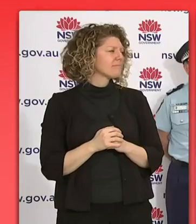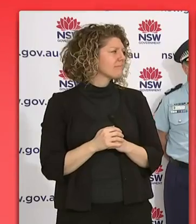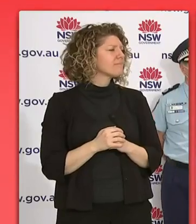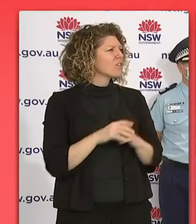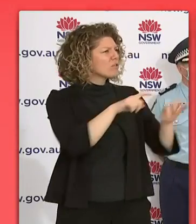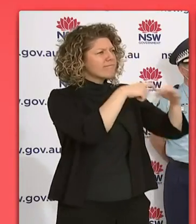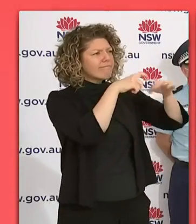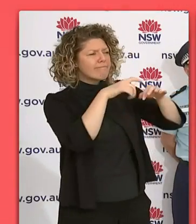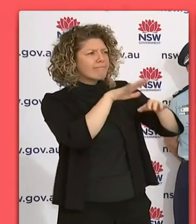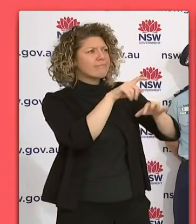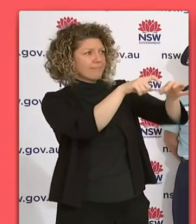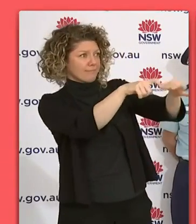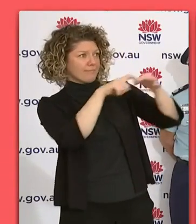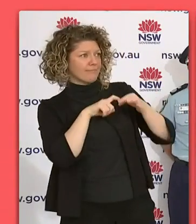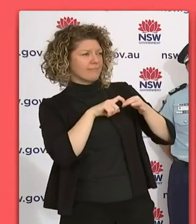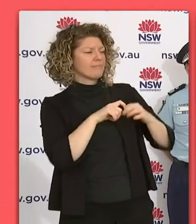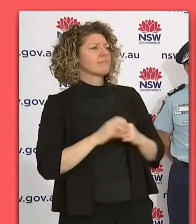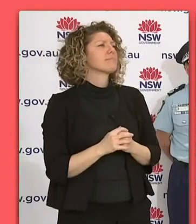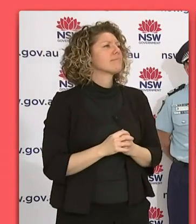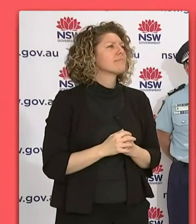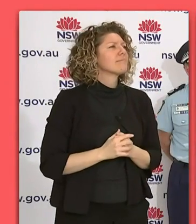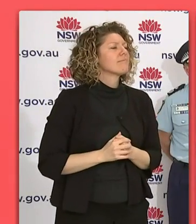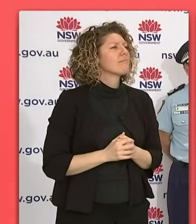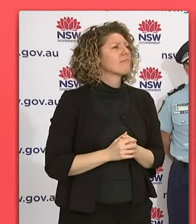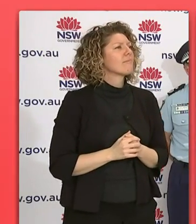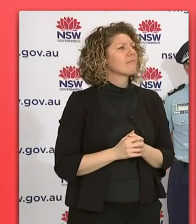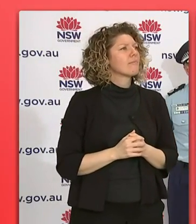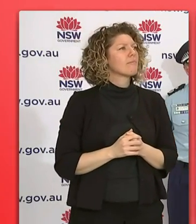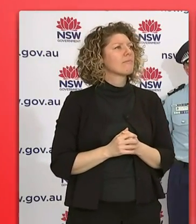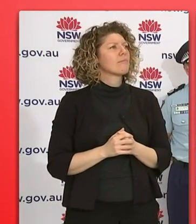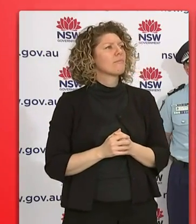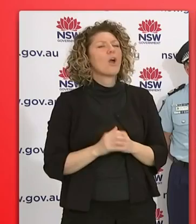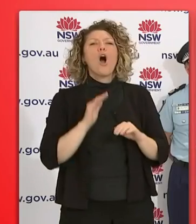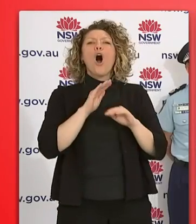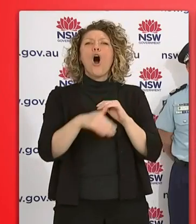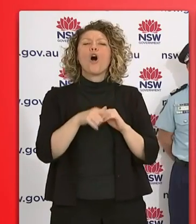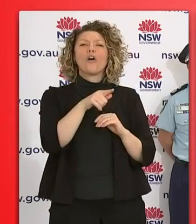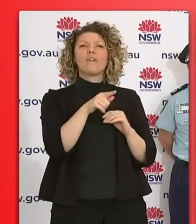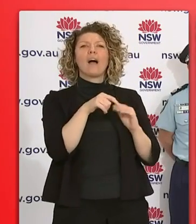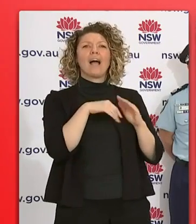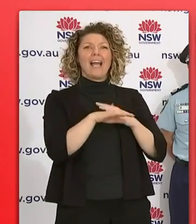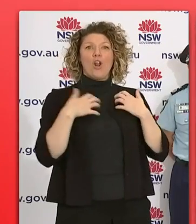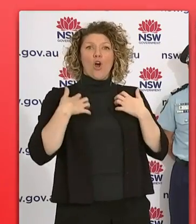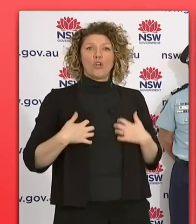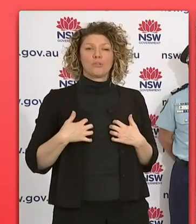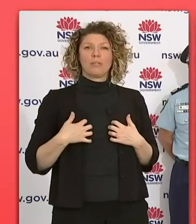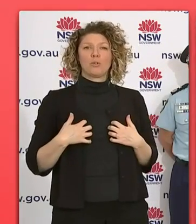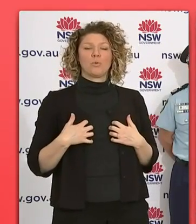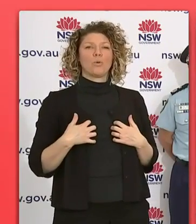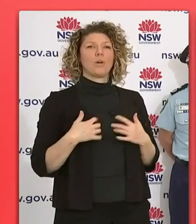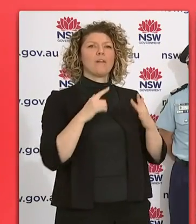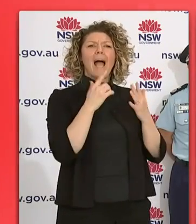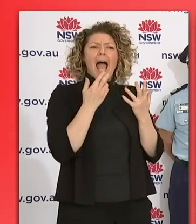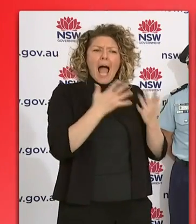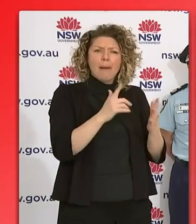a turn. Yep. Can you give us some details about the number of ICU beds in Western New South Wales, number of